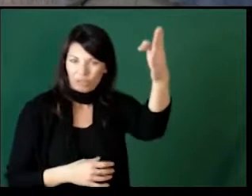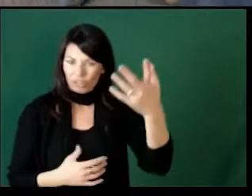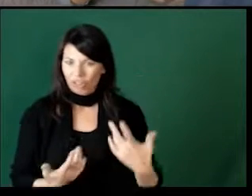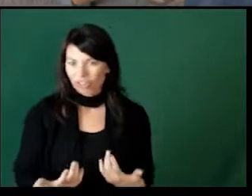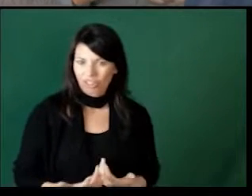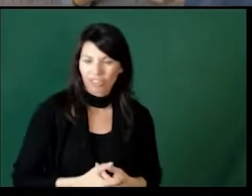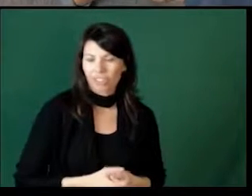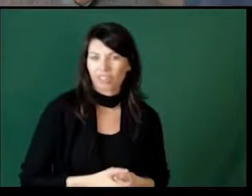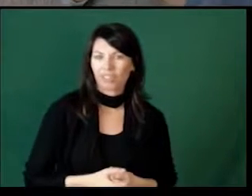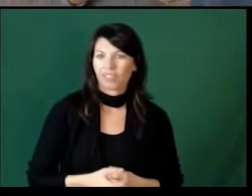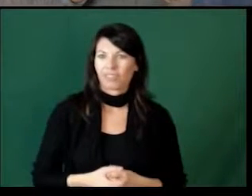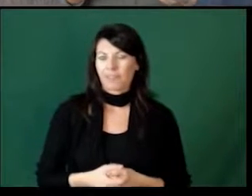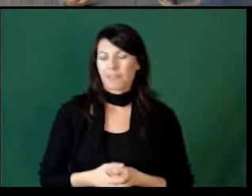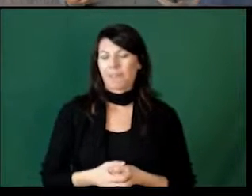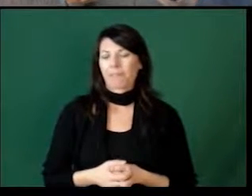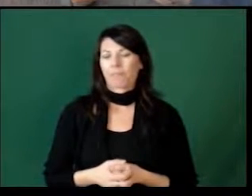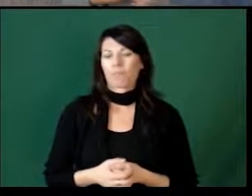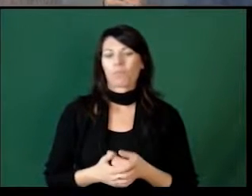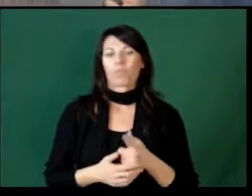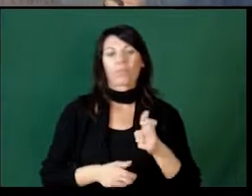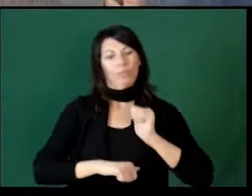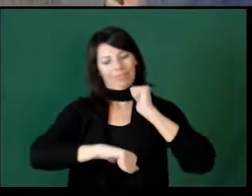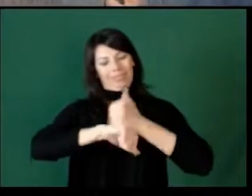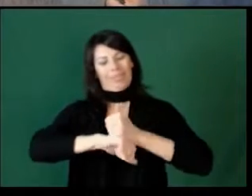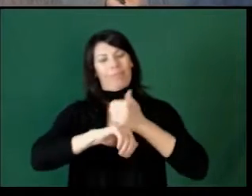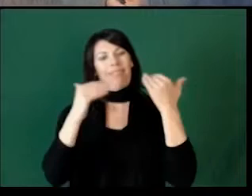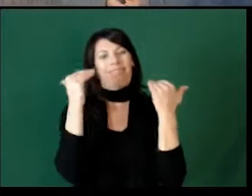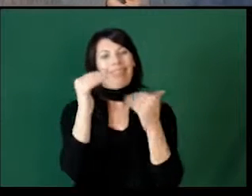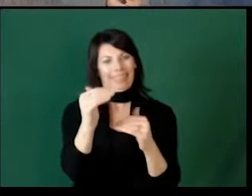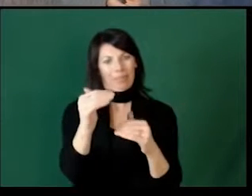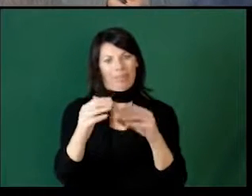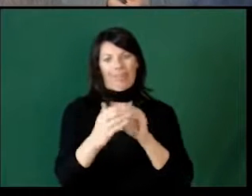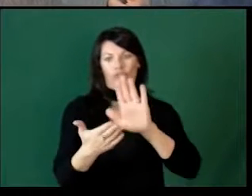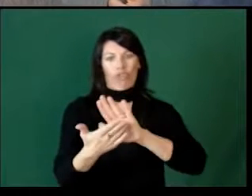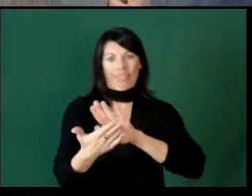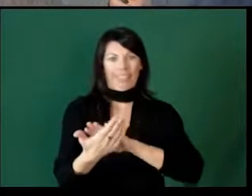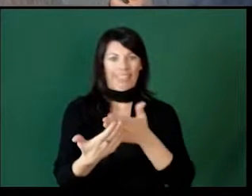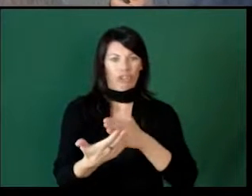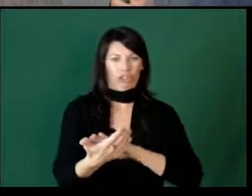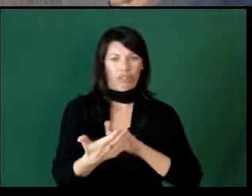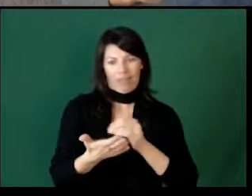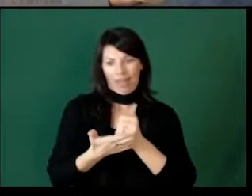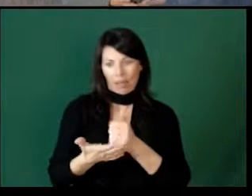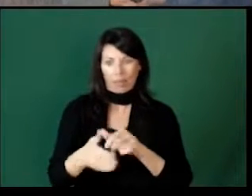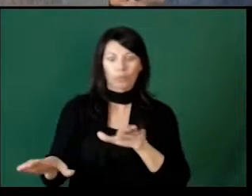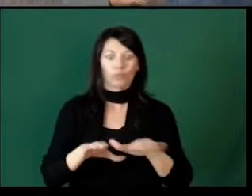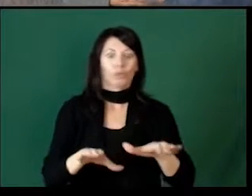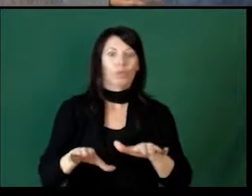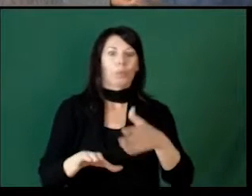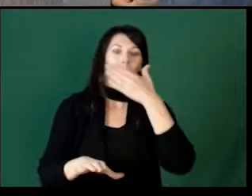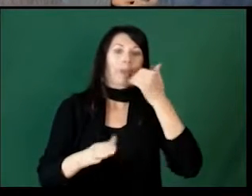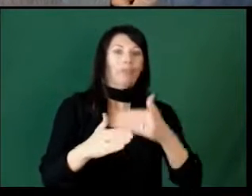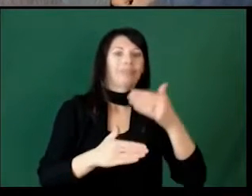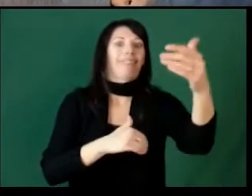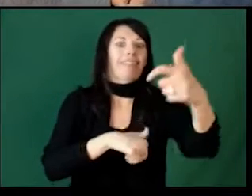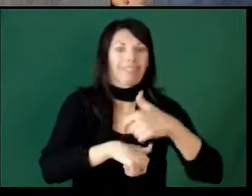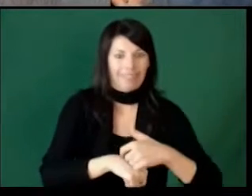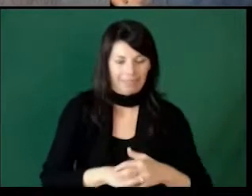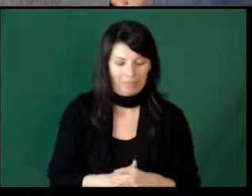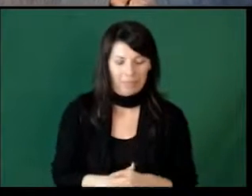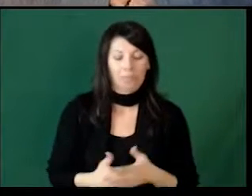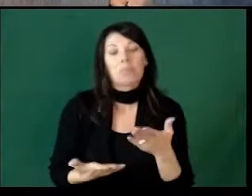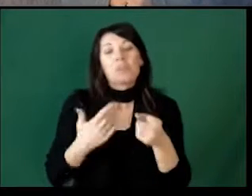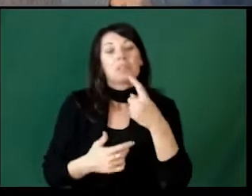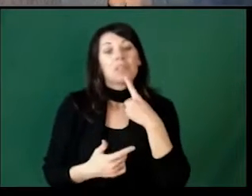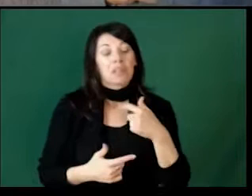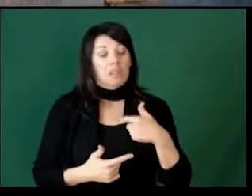There's no reason for them to do better the next time. Setting up a limit in your kitchen, at your dining room table, something